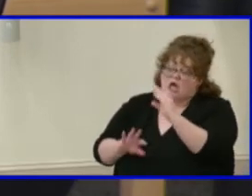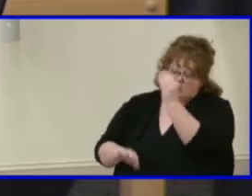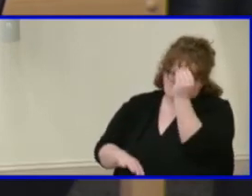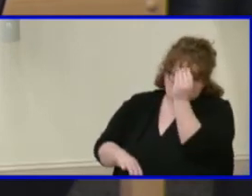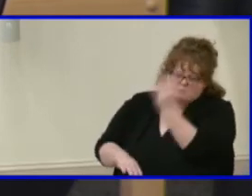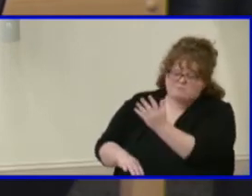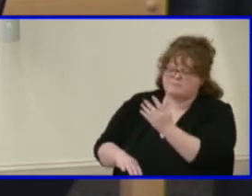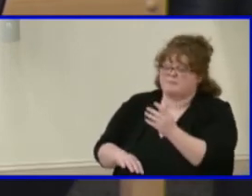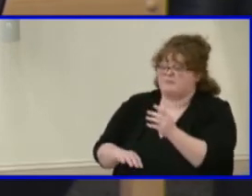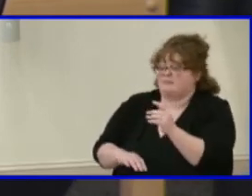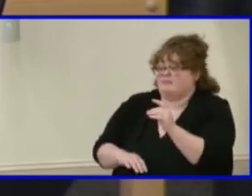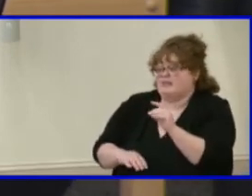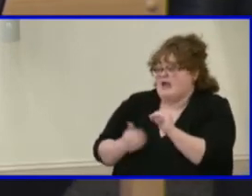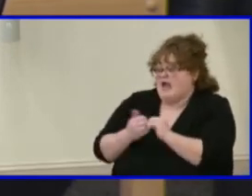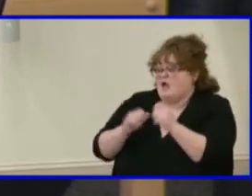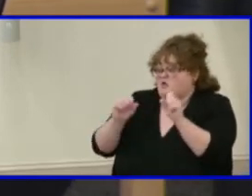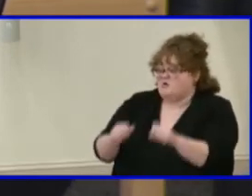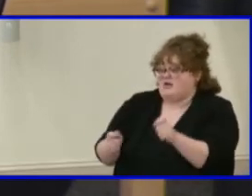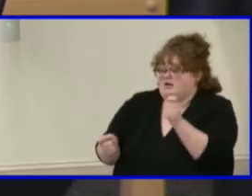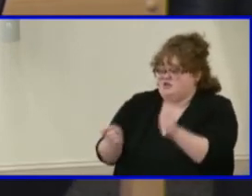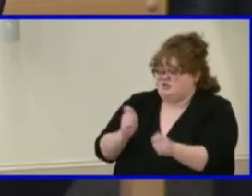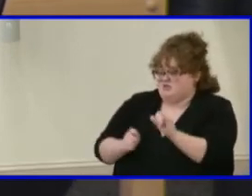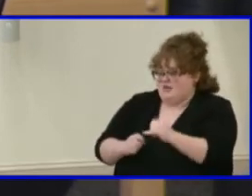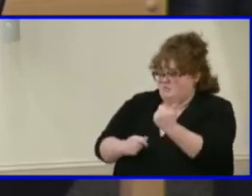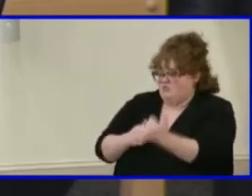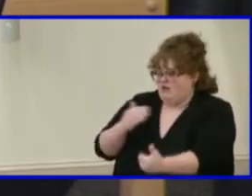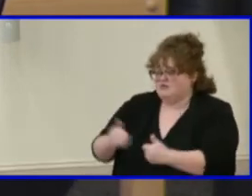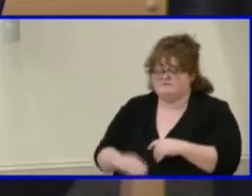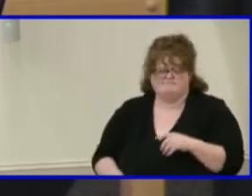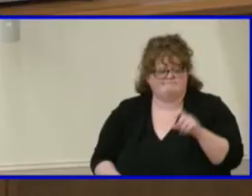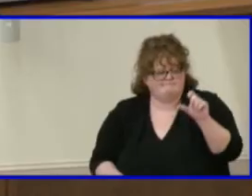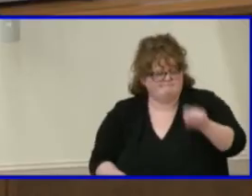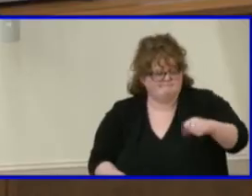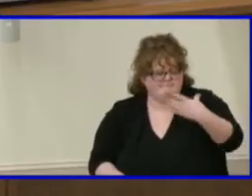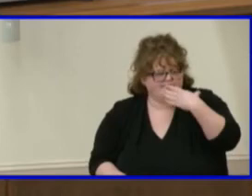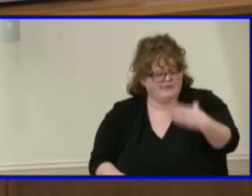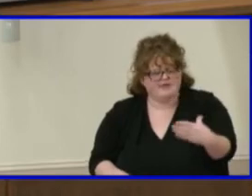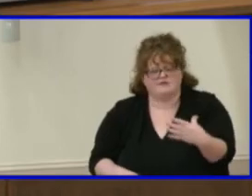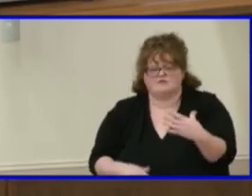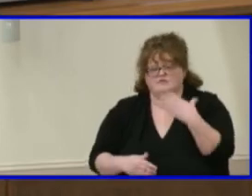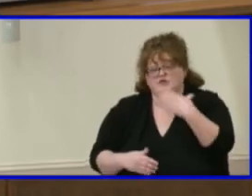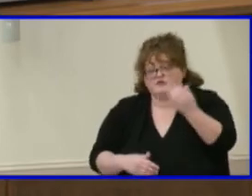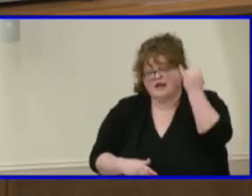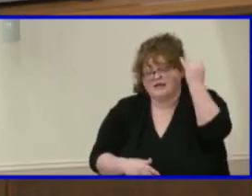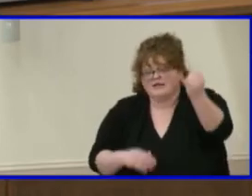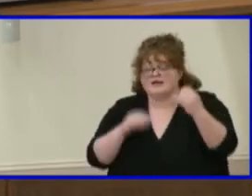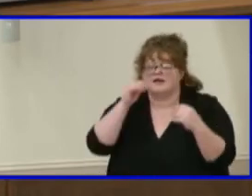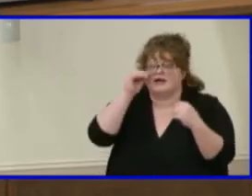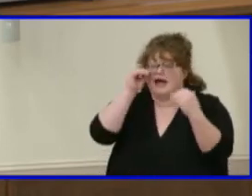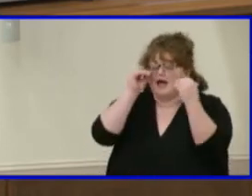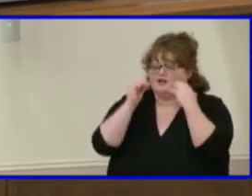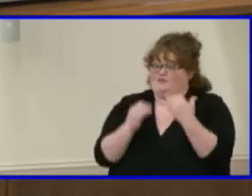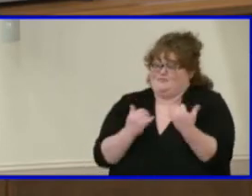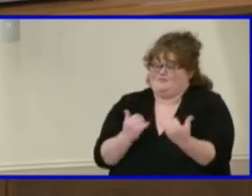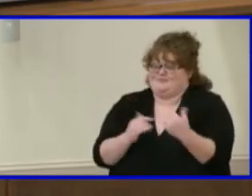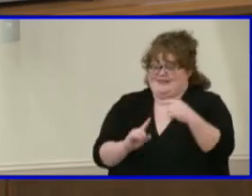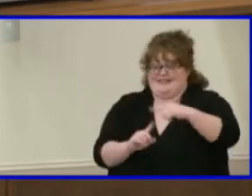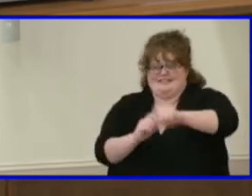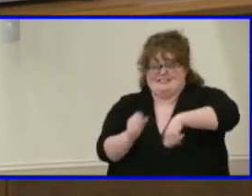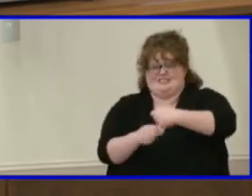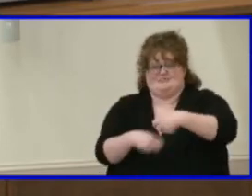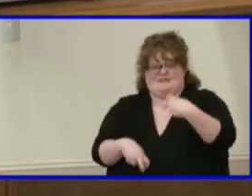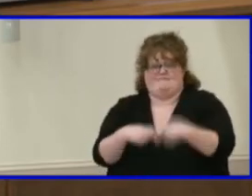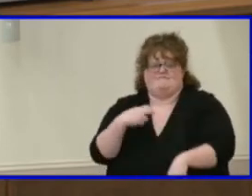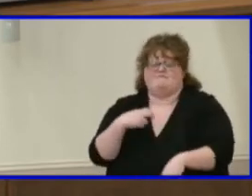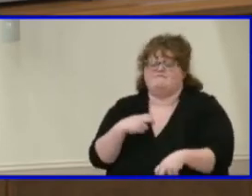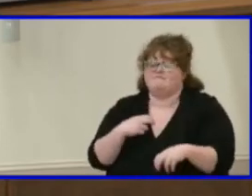see if that process can change. Certainly. I think that's a great idea. And I know, especially like this year, it's been difficult. We have been